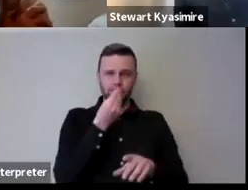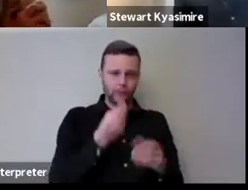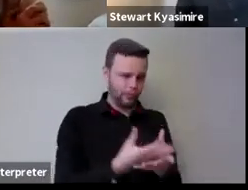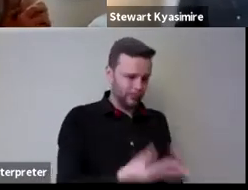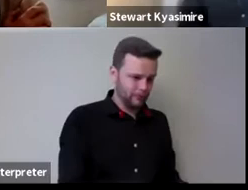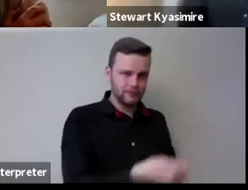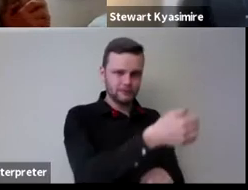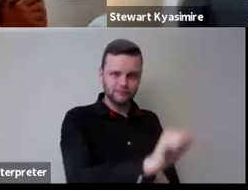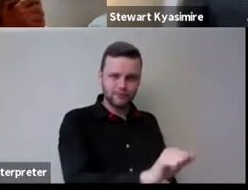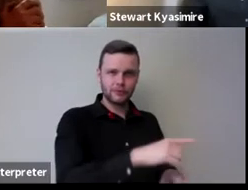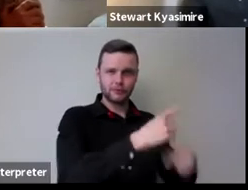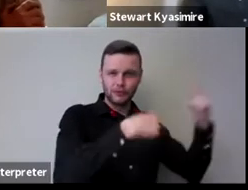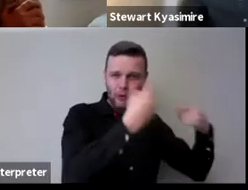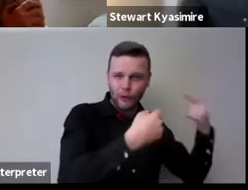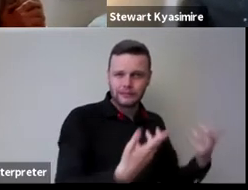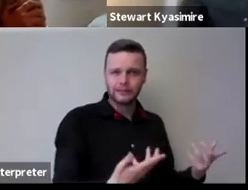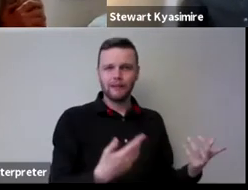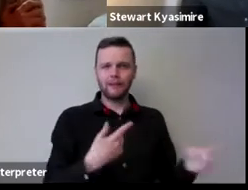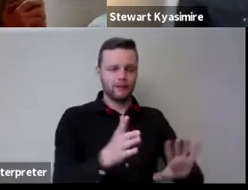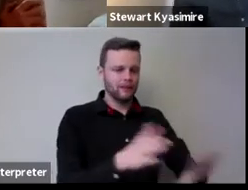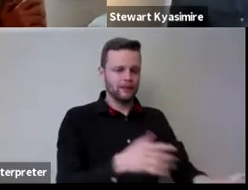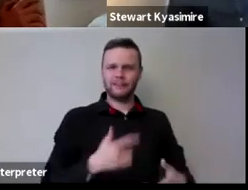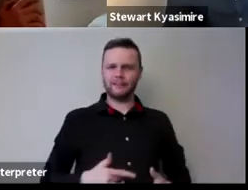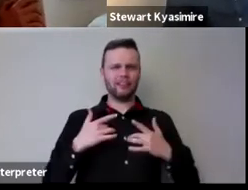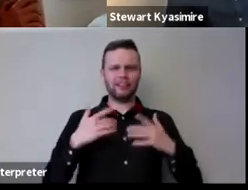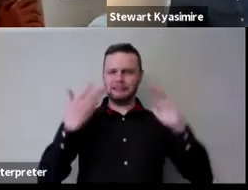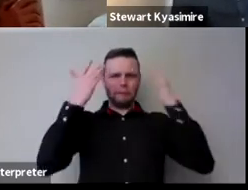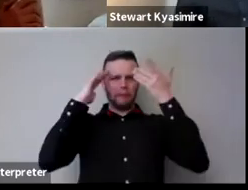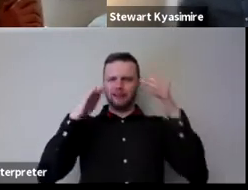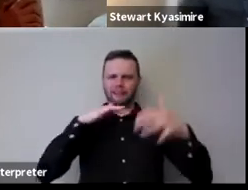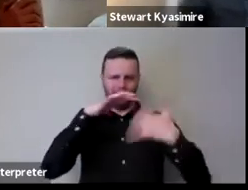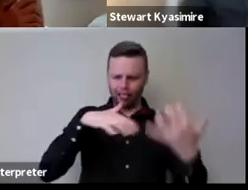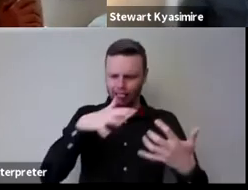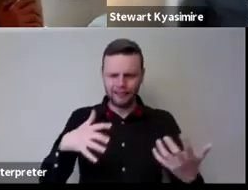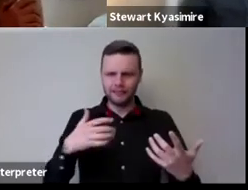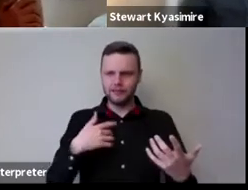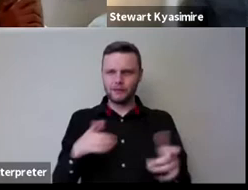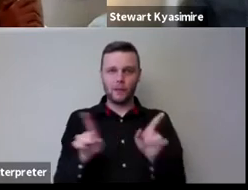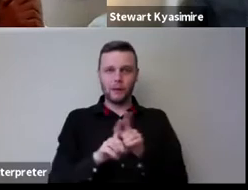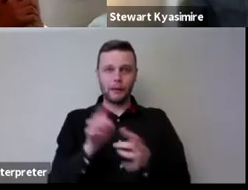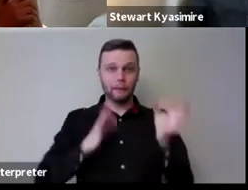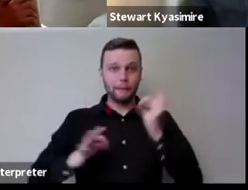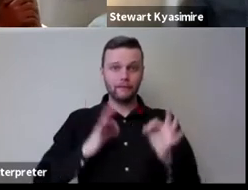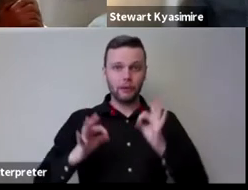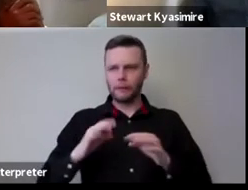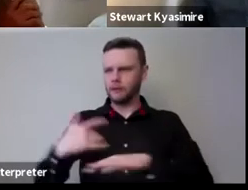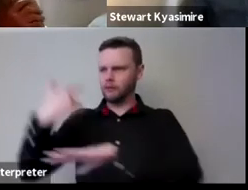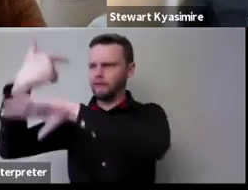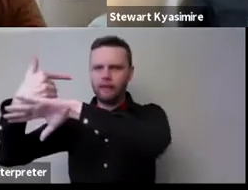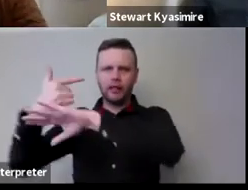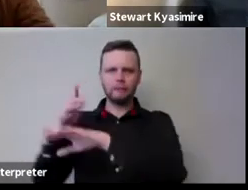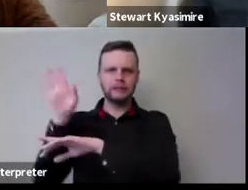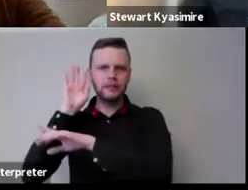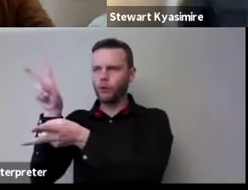off because it was noisy and the whole thing was like some crazy farce of like oh my goodness I'm like a performer but I've become a filmmaker I've become a sound